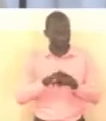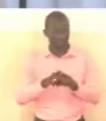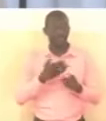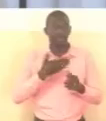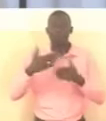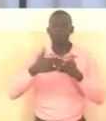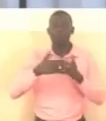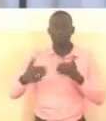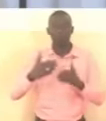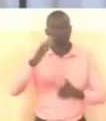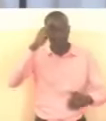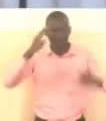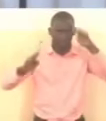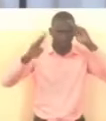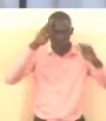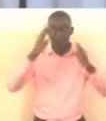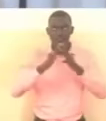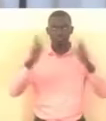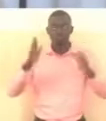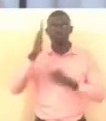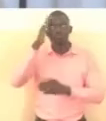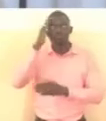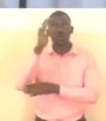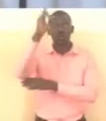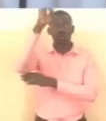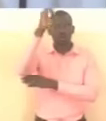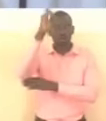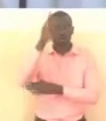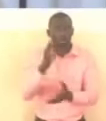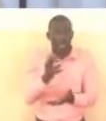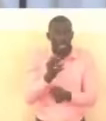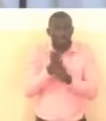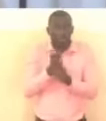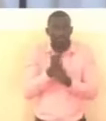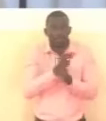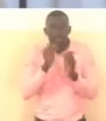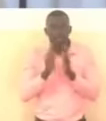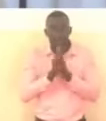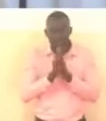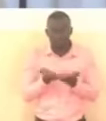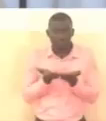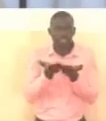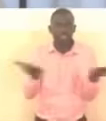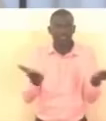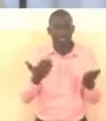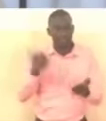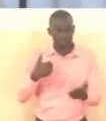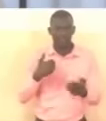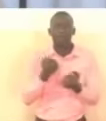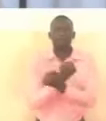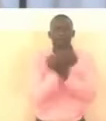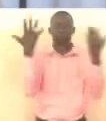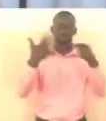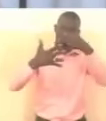to be thankful for knowing that god's favors and blessing upon humankind are